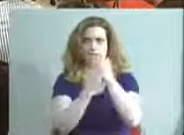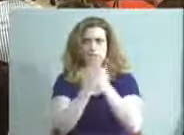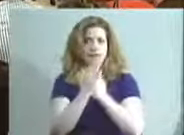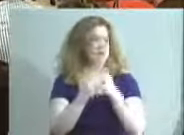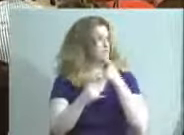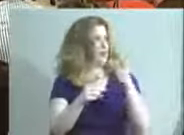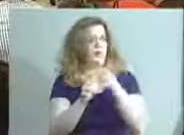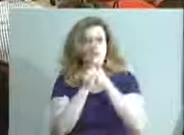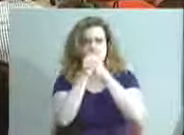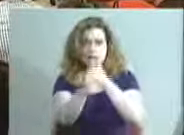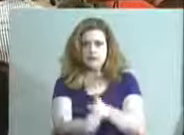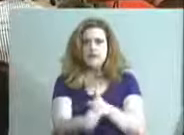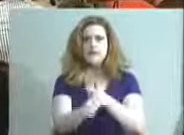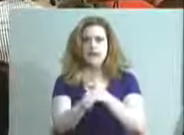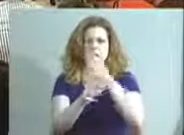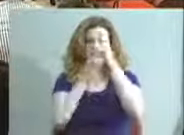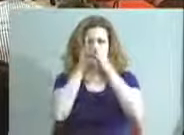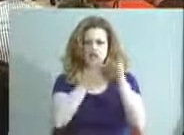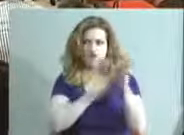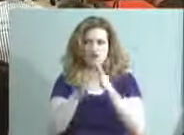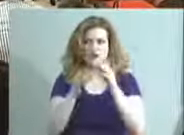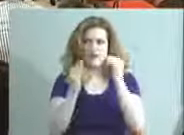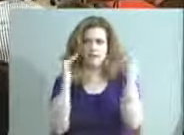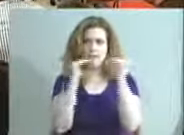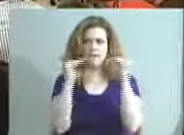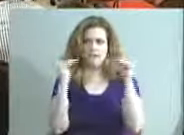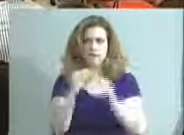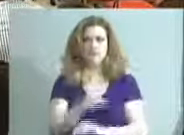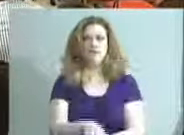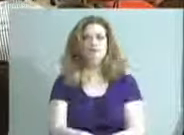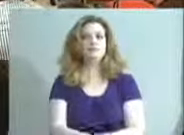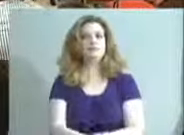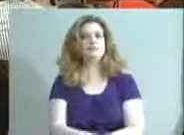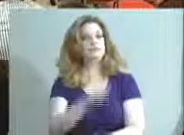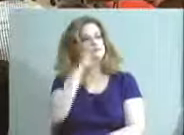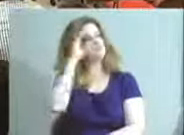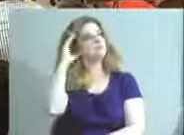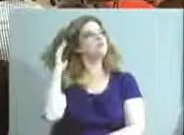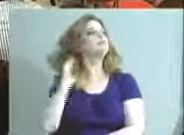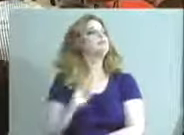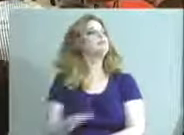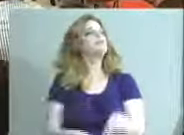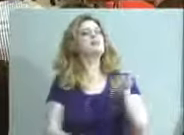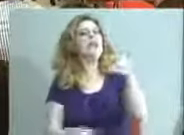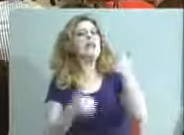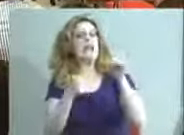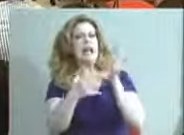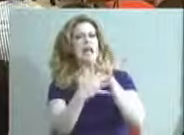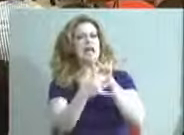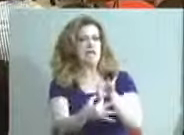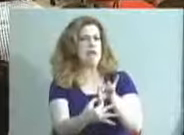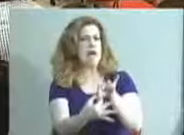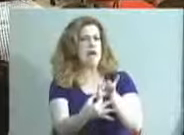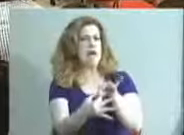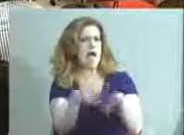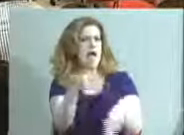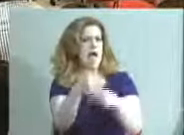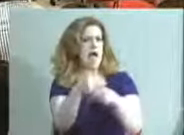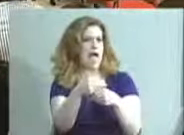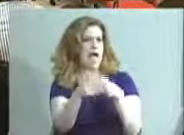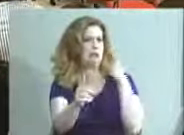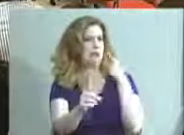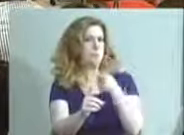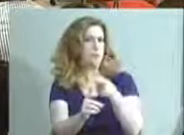want to stay on a, you know, strategy level. Can I try to attach that to a